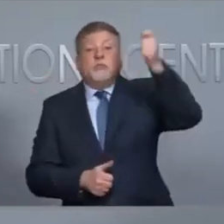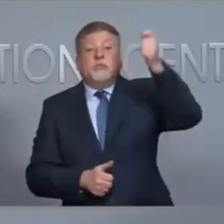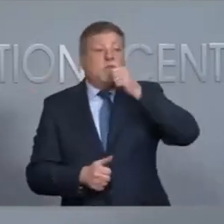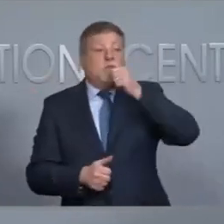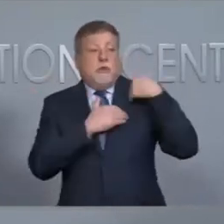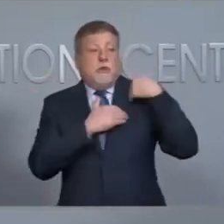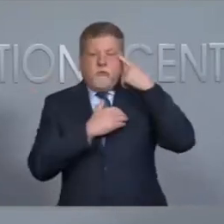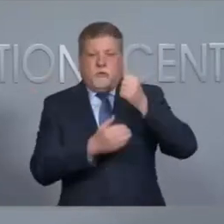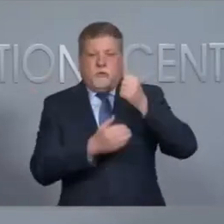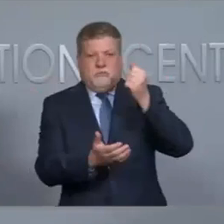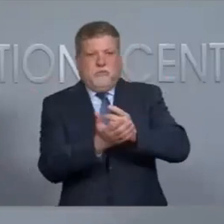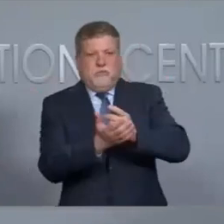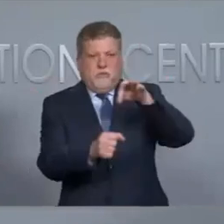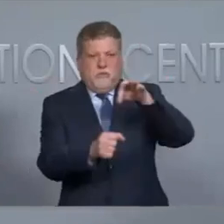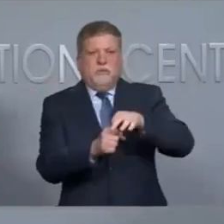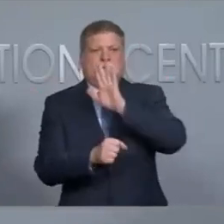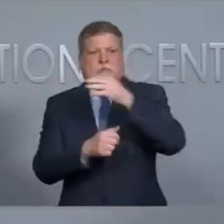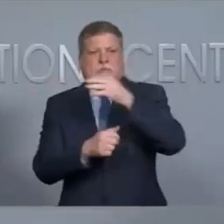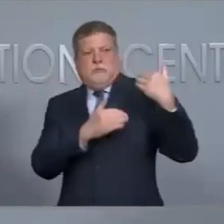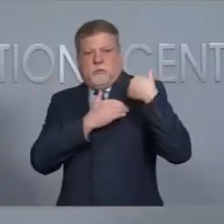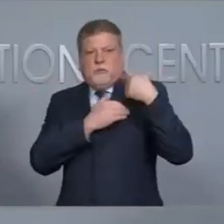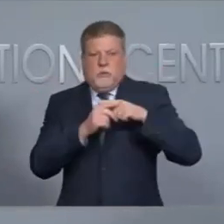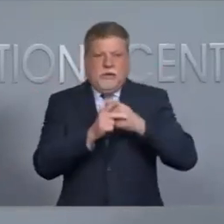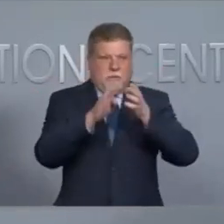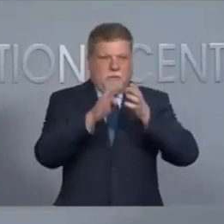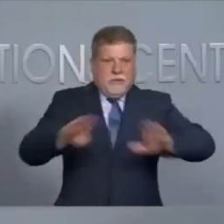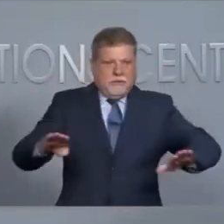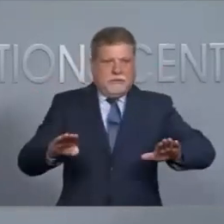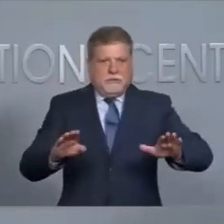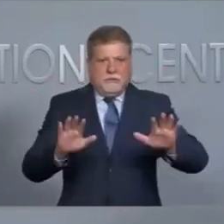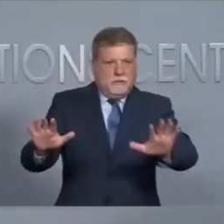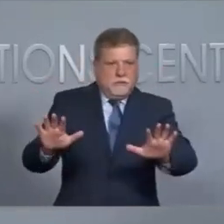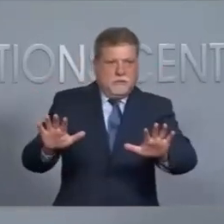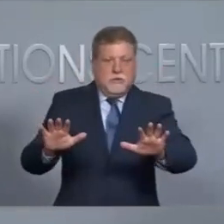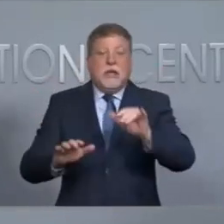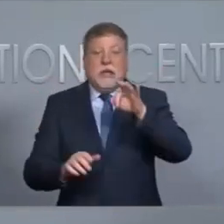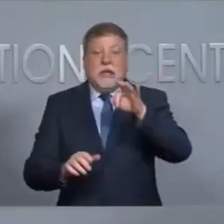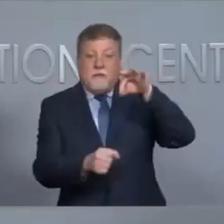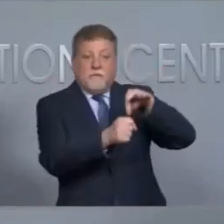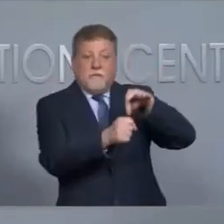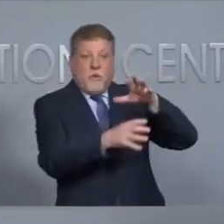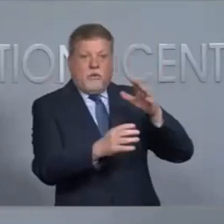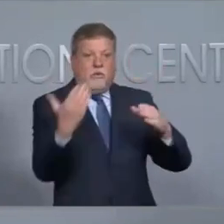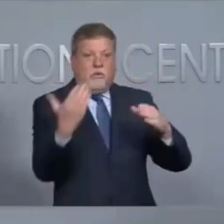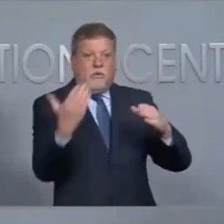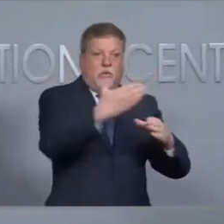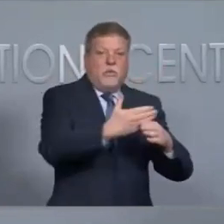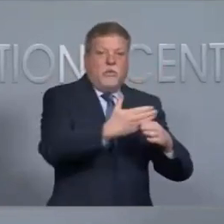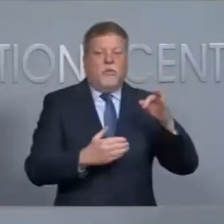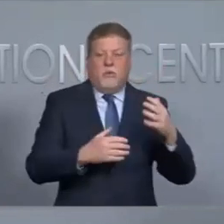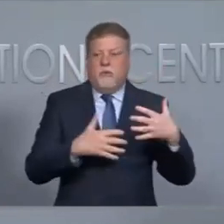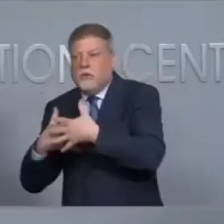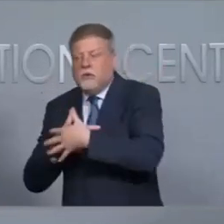at each voting site, has the responsibility to maintain peace and order. and if any voter is being interfered with, being intimidated,